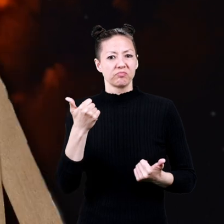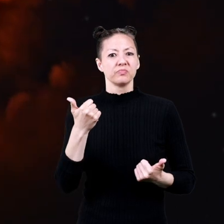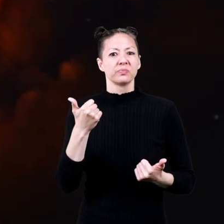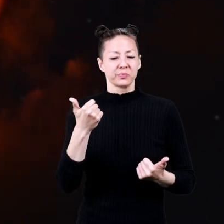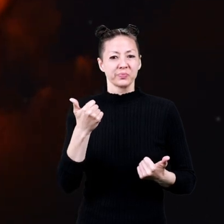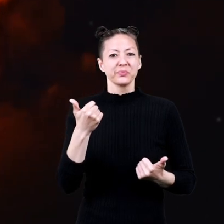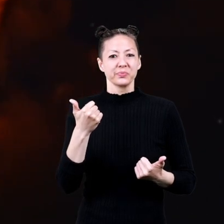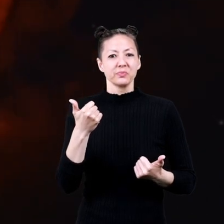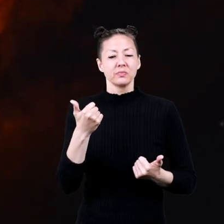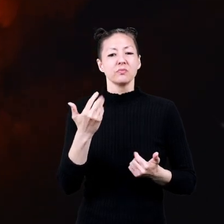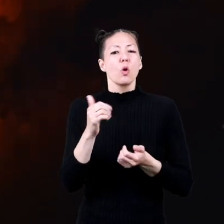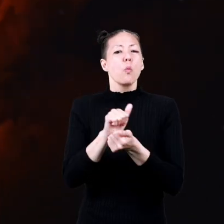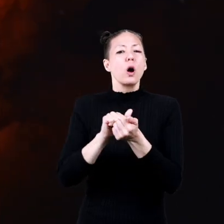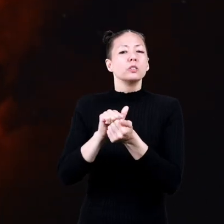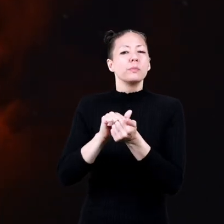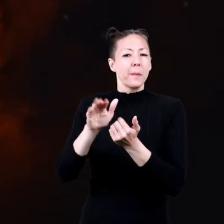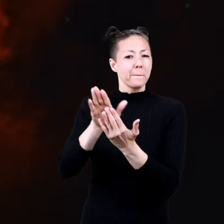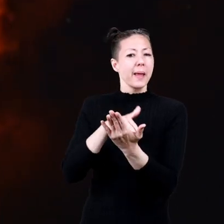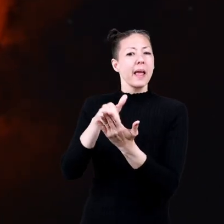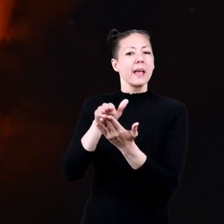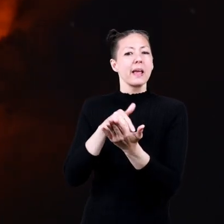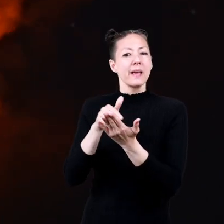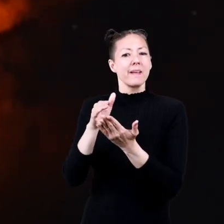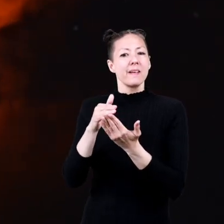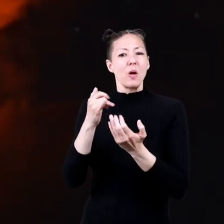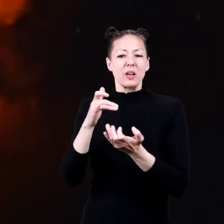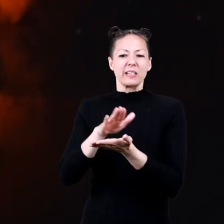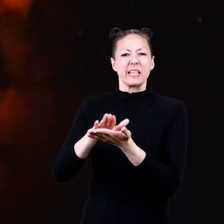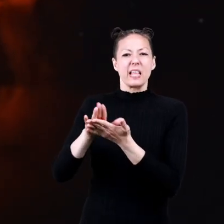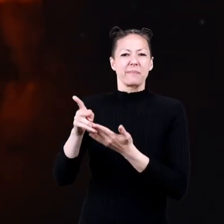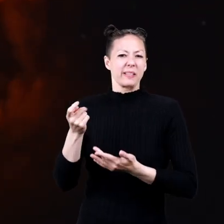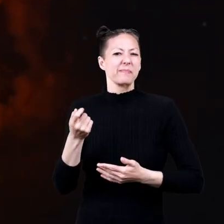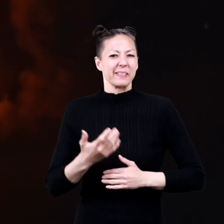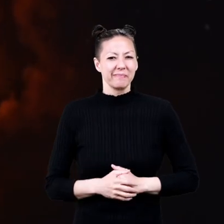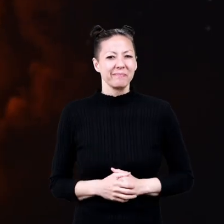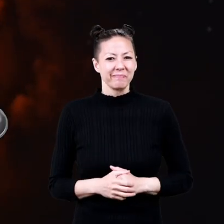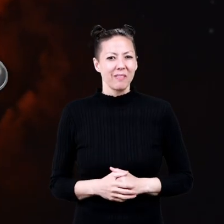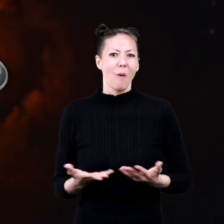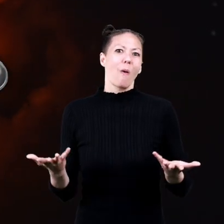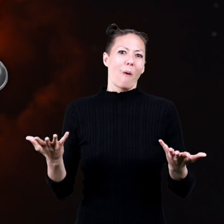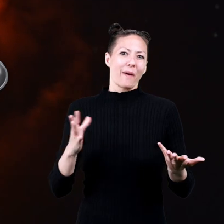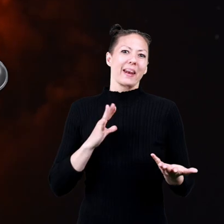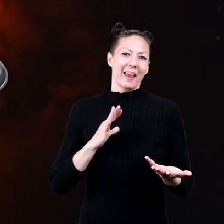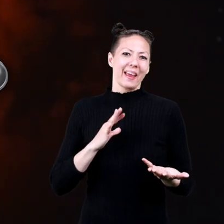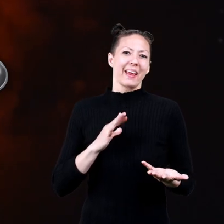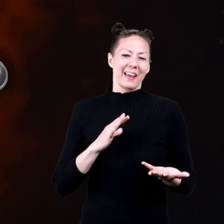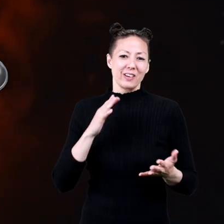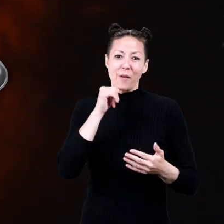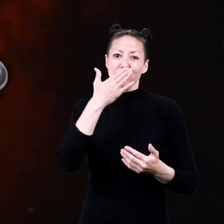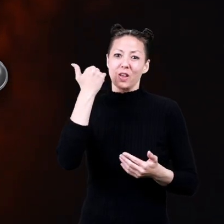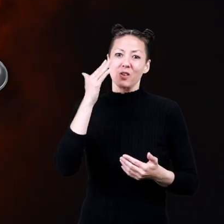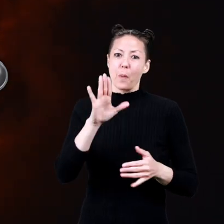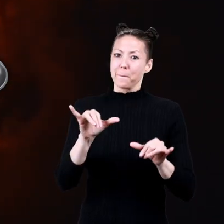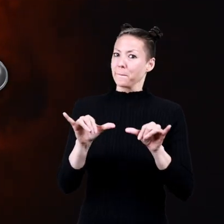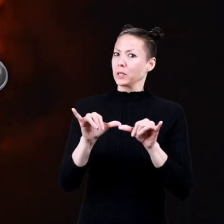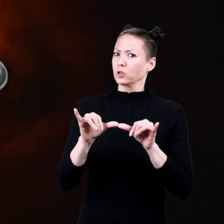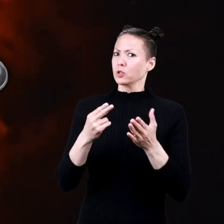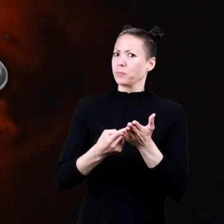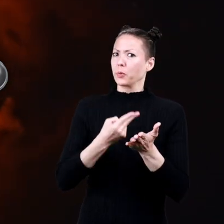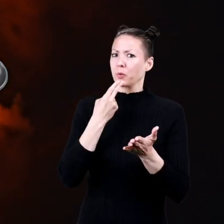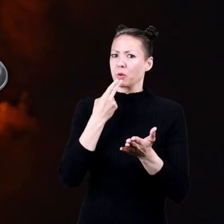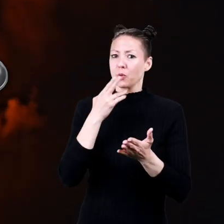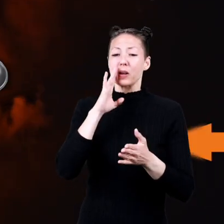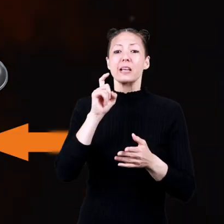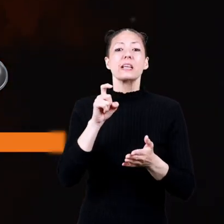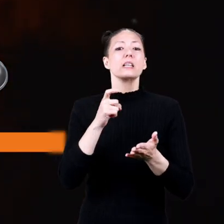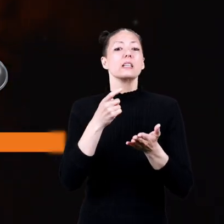and some washable paint if you want to jazz it up a bit oh yeah don't forget your measuring spoons